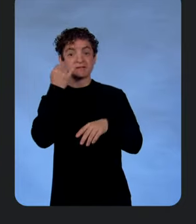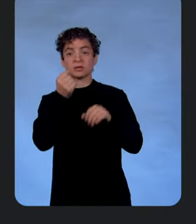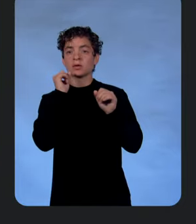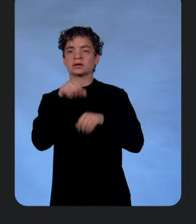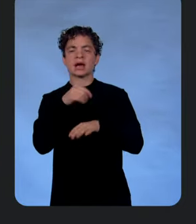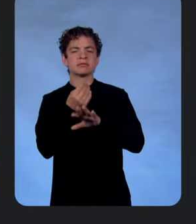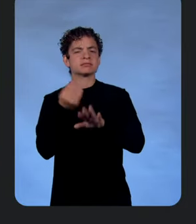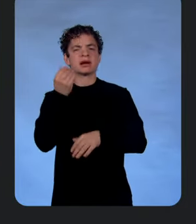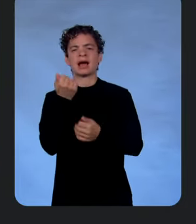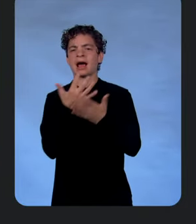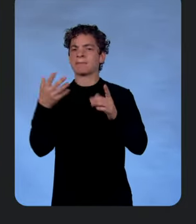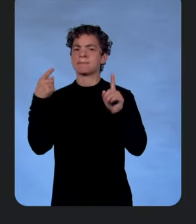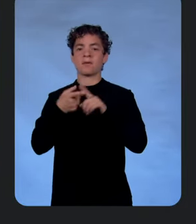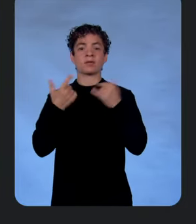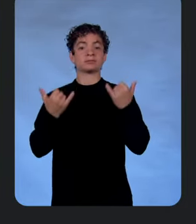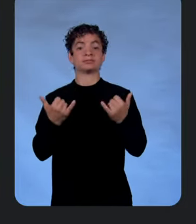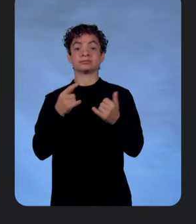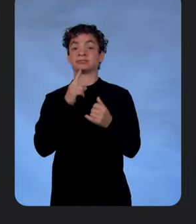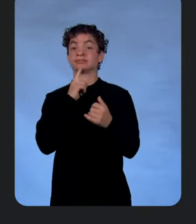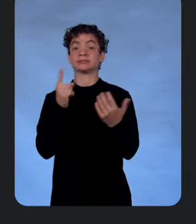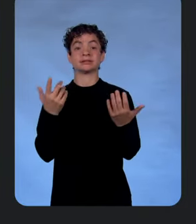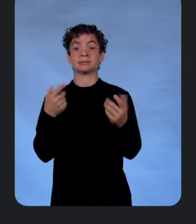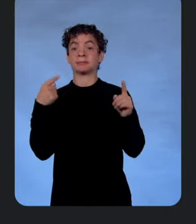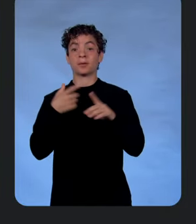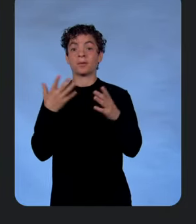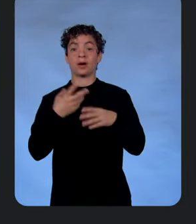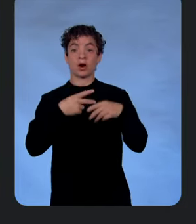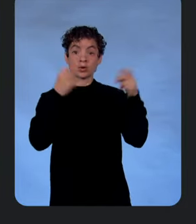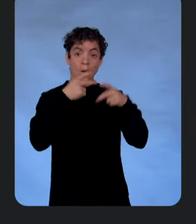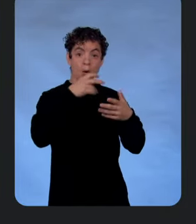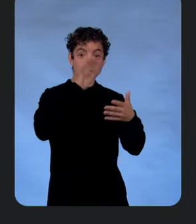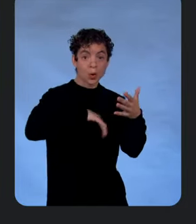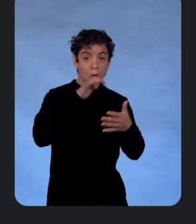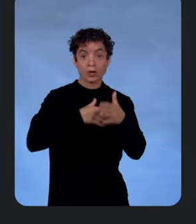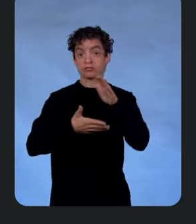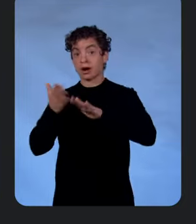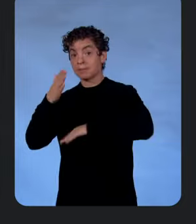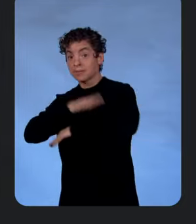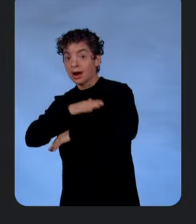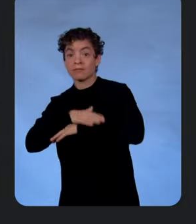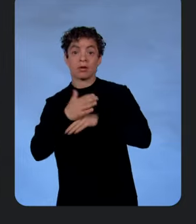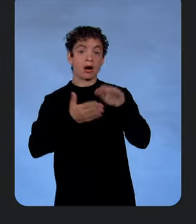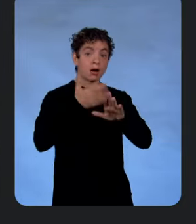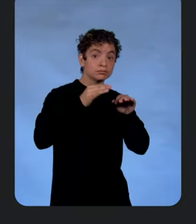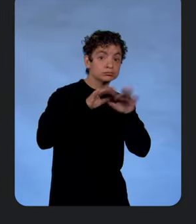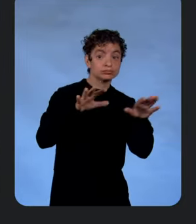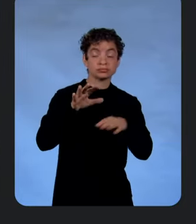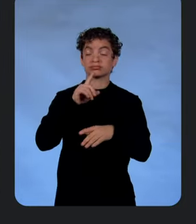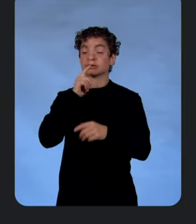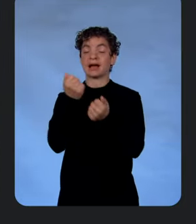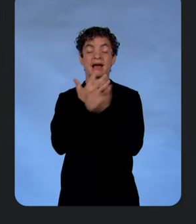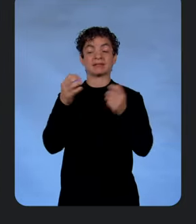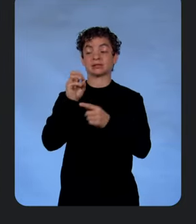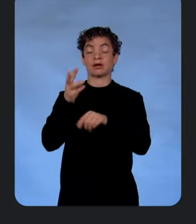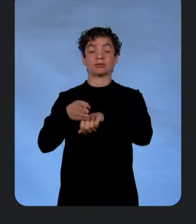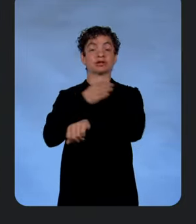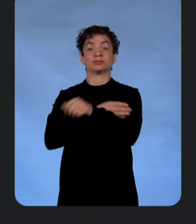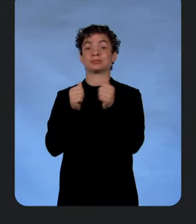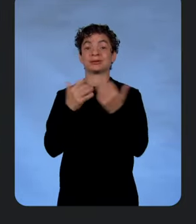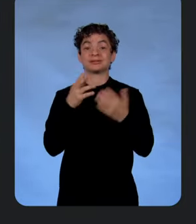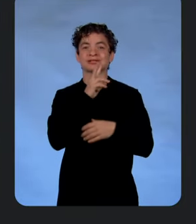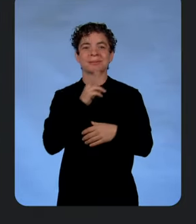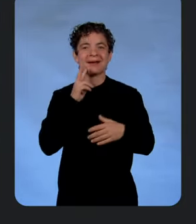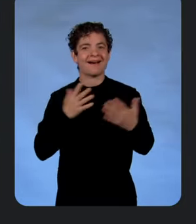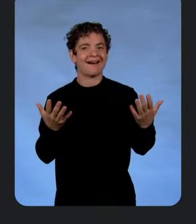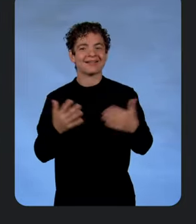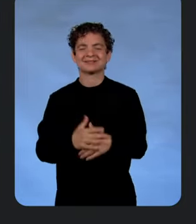keynote today, it's from coding to running platforms to operations. Software is simply better with Gemini. Thank you all so much for being